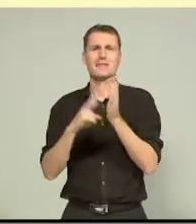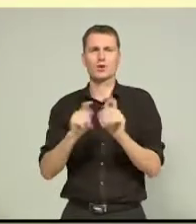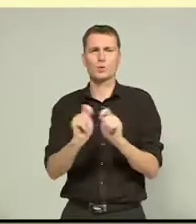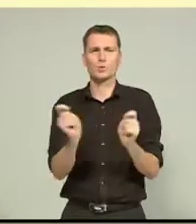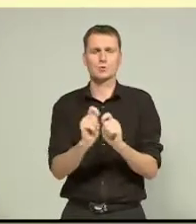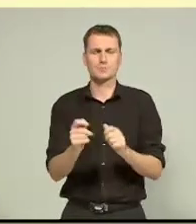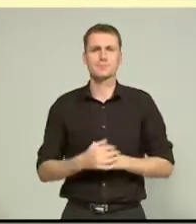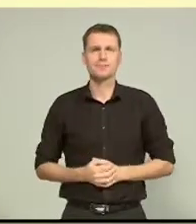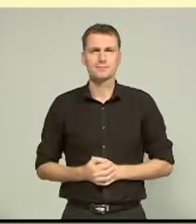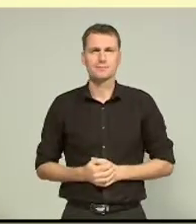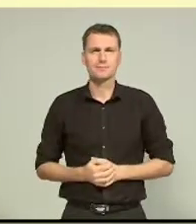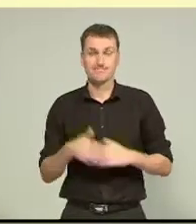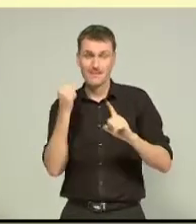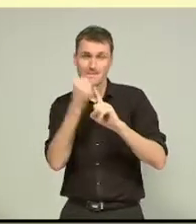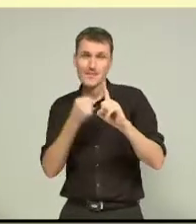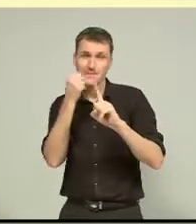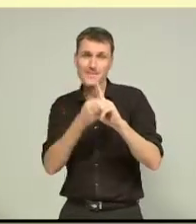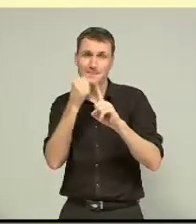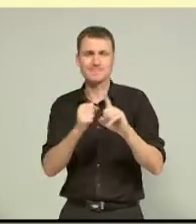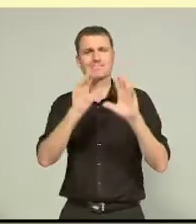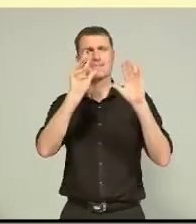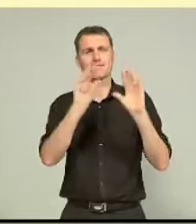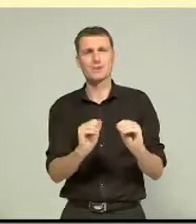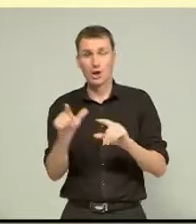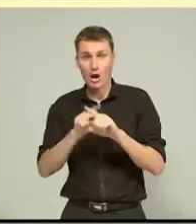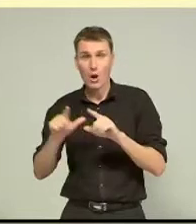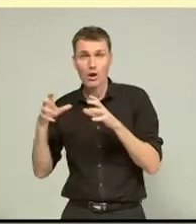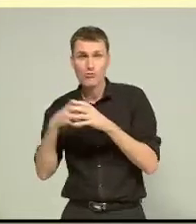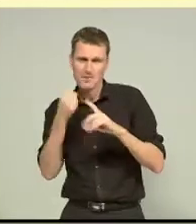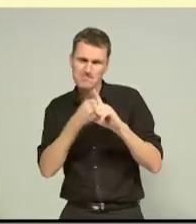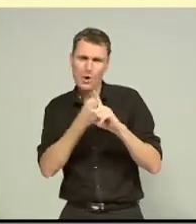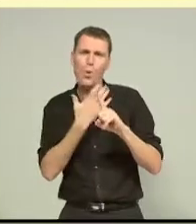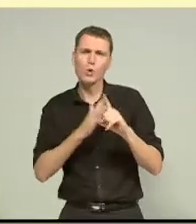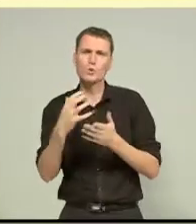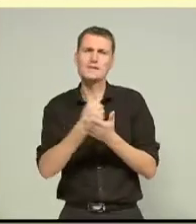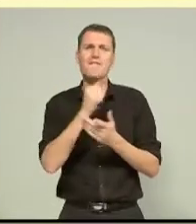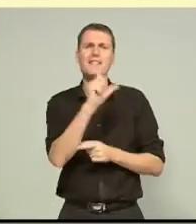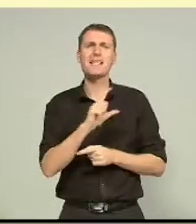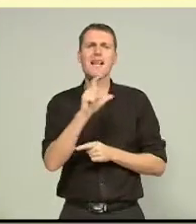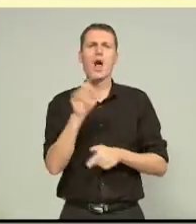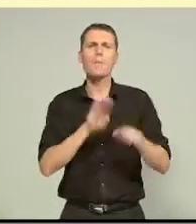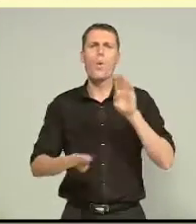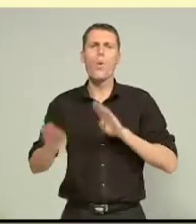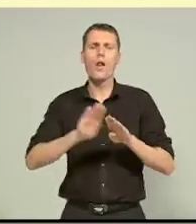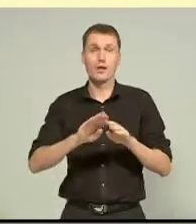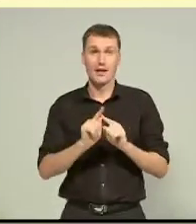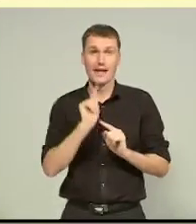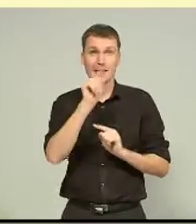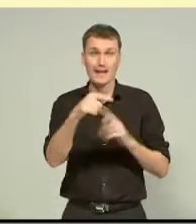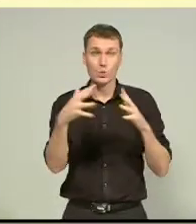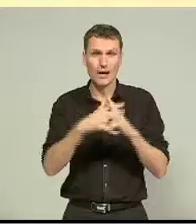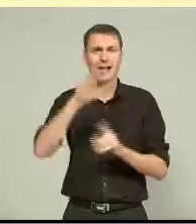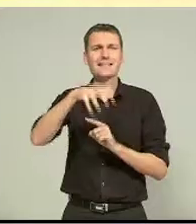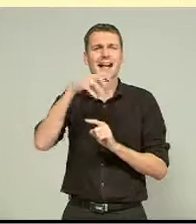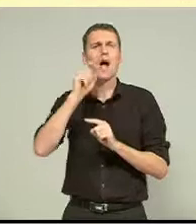The fight has come to an end for a local group battling to save Centennial Pool. Next week, the diggers are moving in on site.